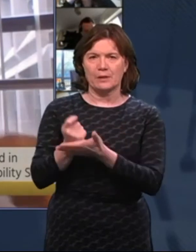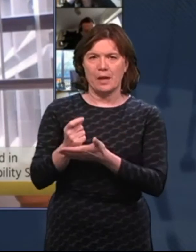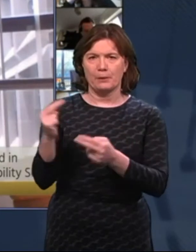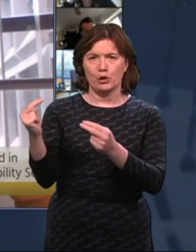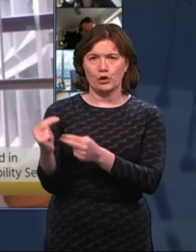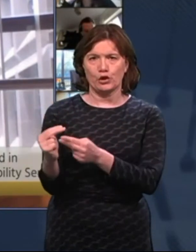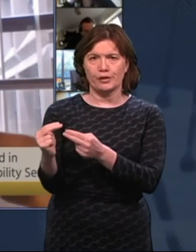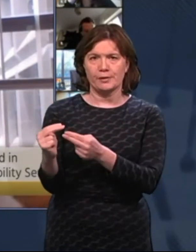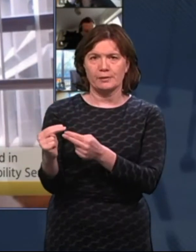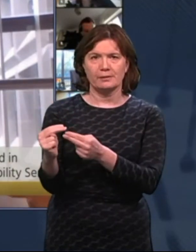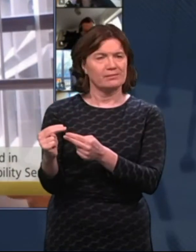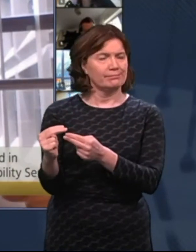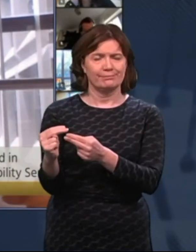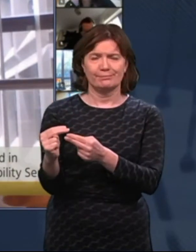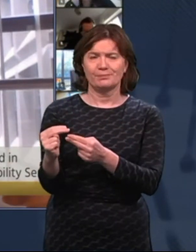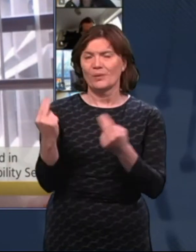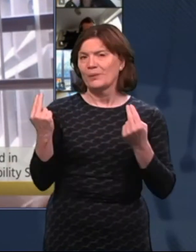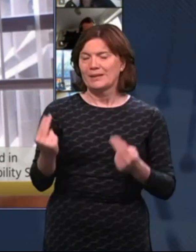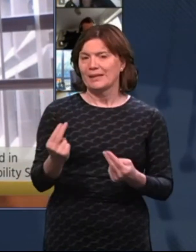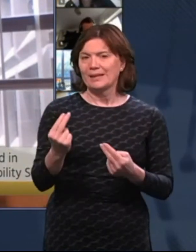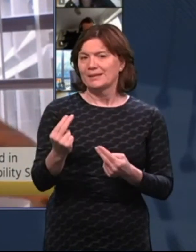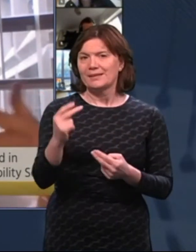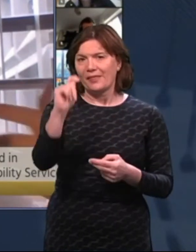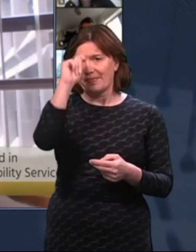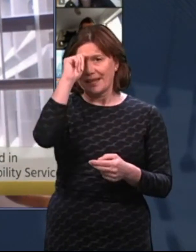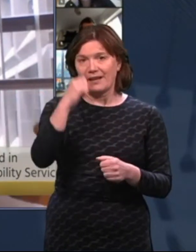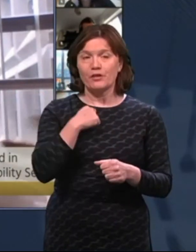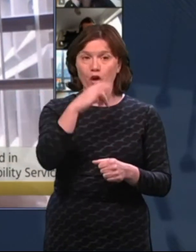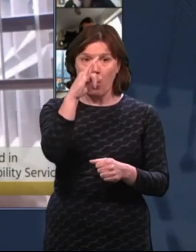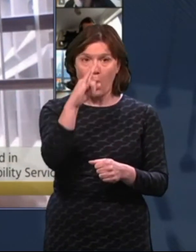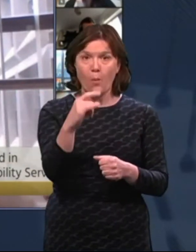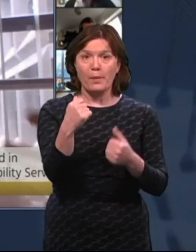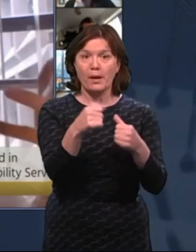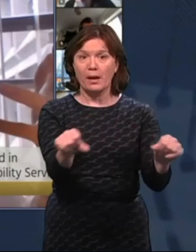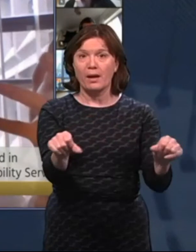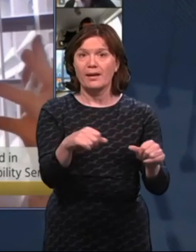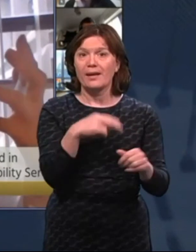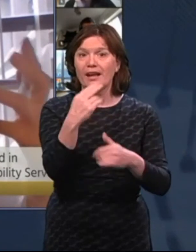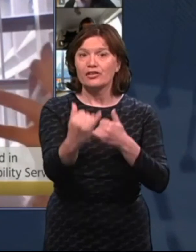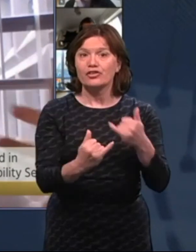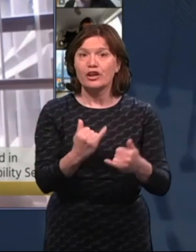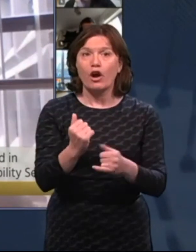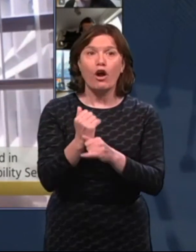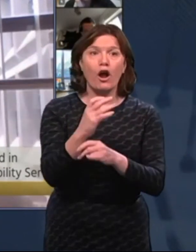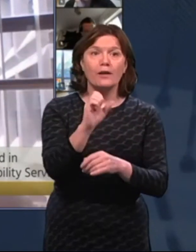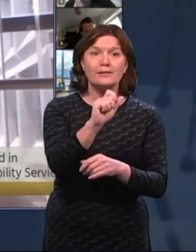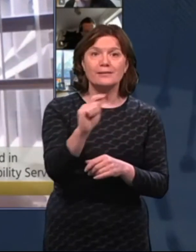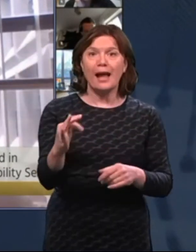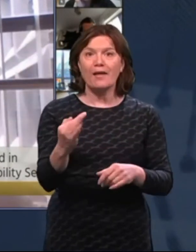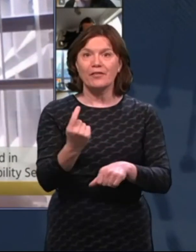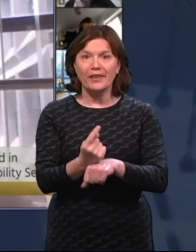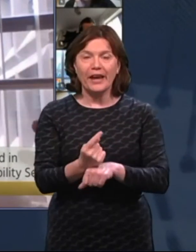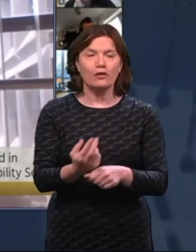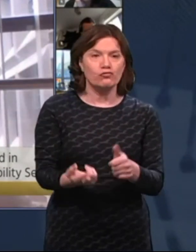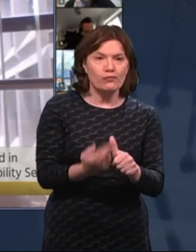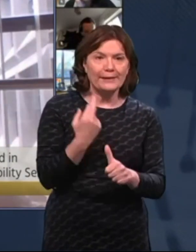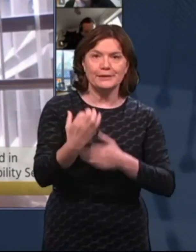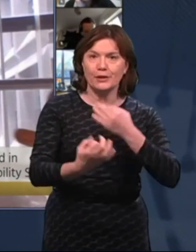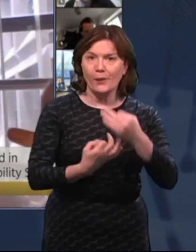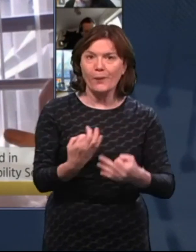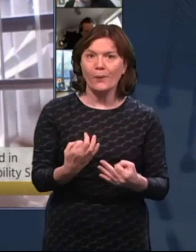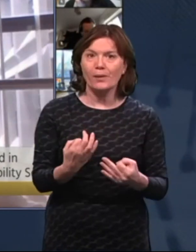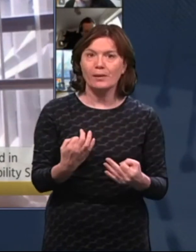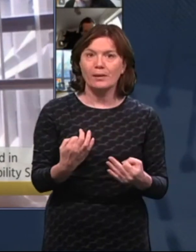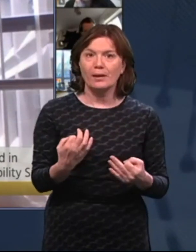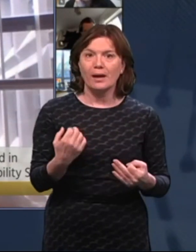maybe a little bit more ambitious in terms of the staffing allocations if our hope is that next year when, like you say, all the staff are embedded and bedded down and all of that